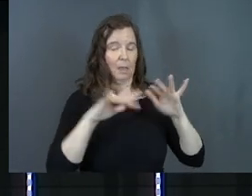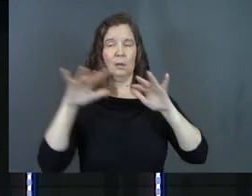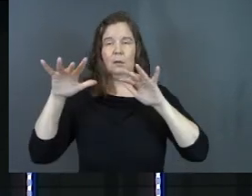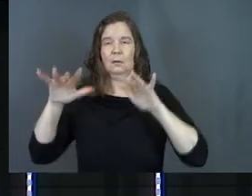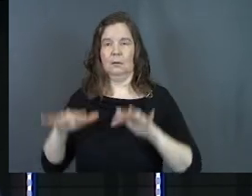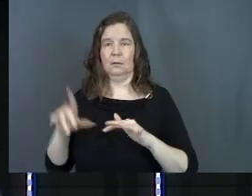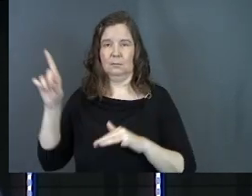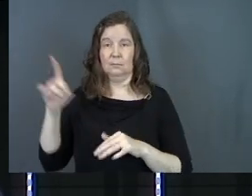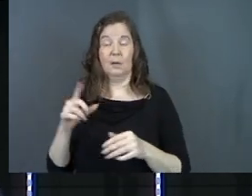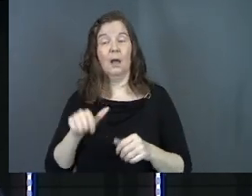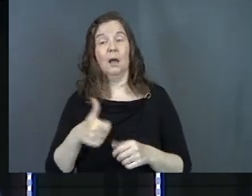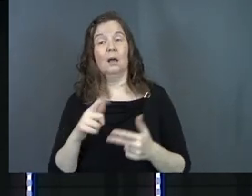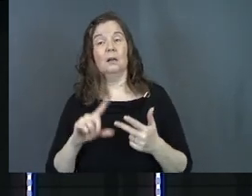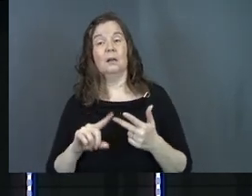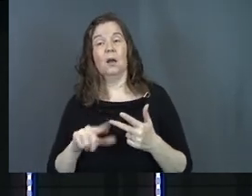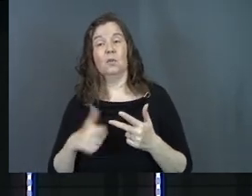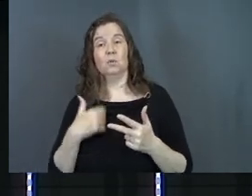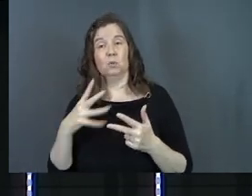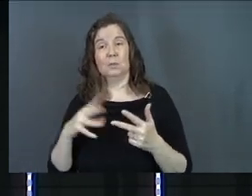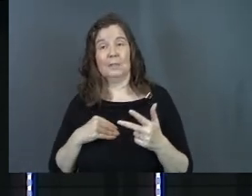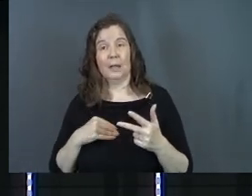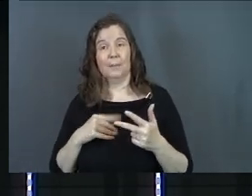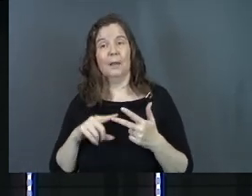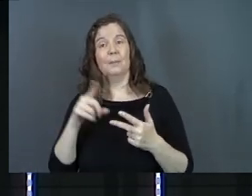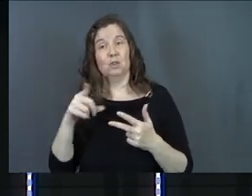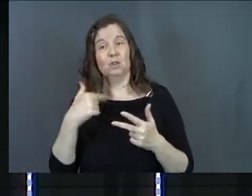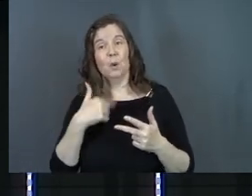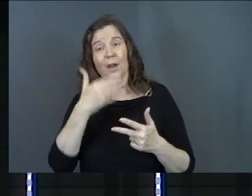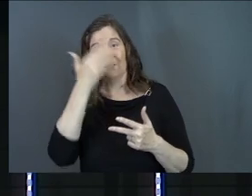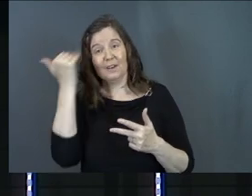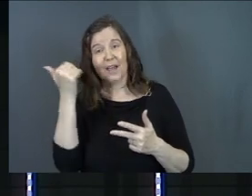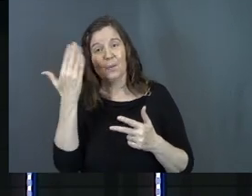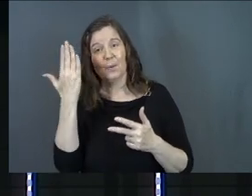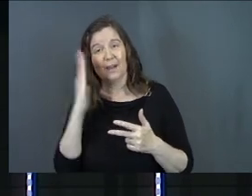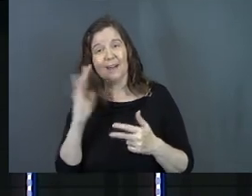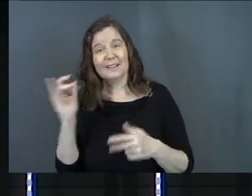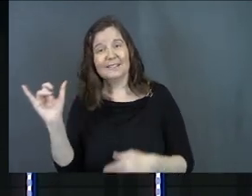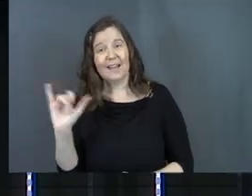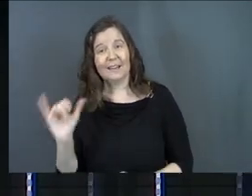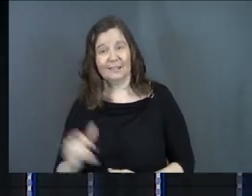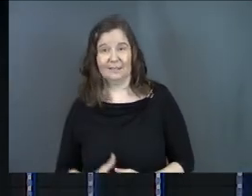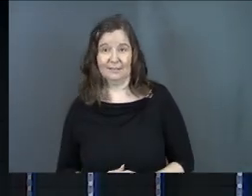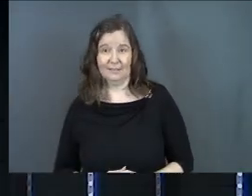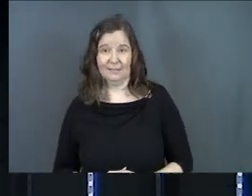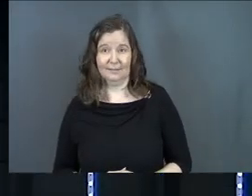Another reason you need to accept the word of God is because you have forgotten what God is like.